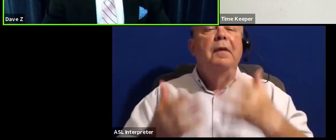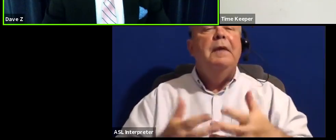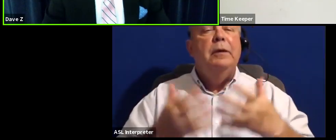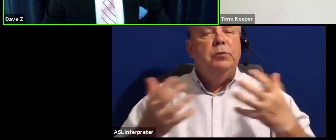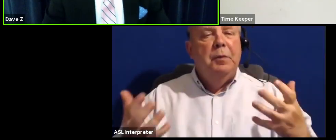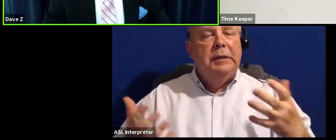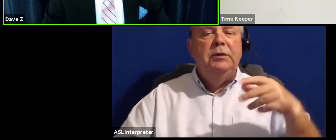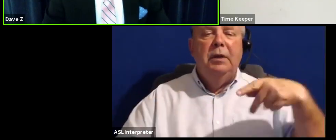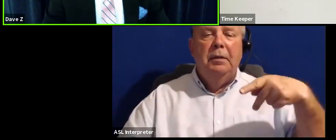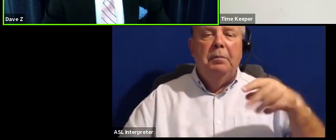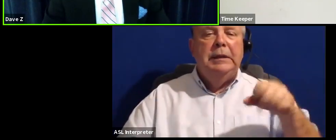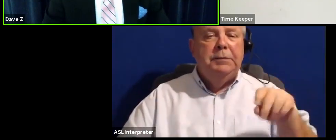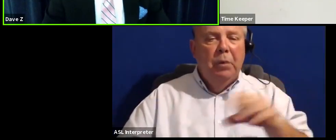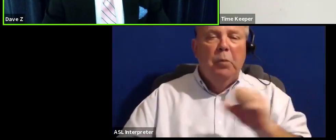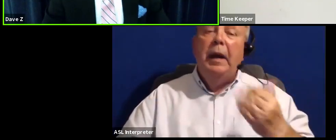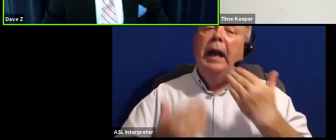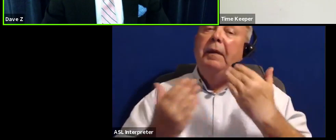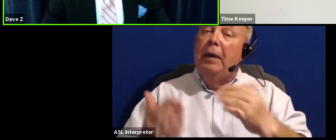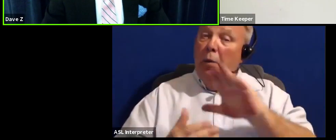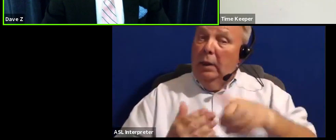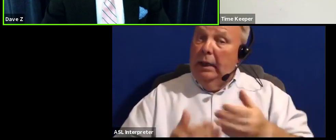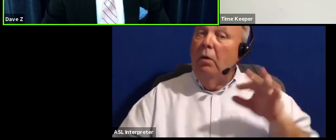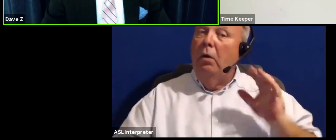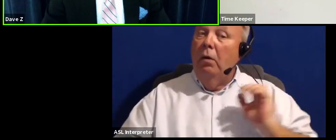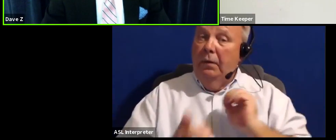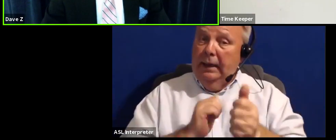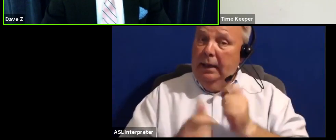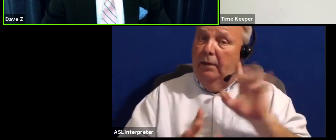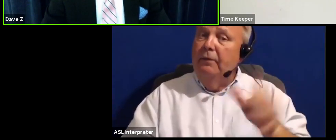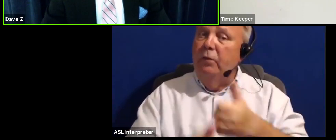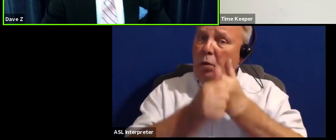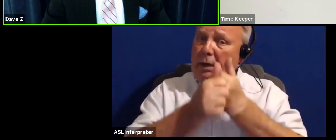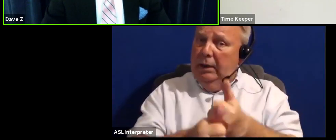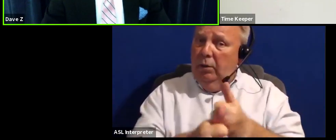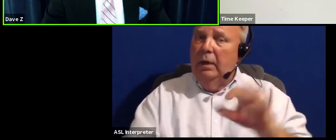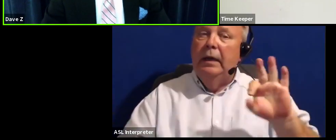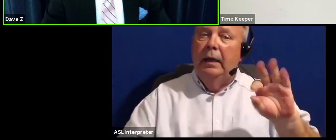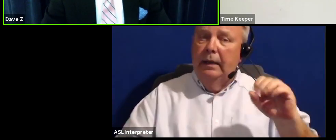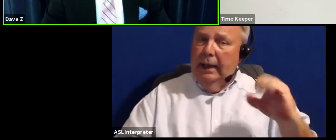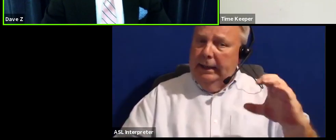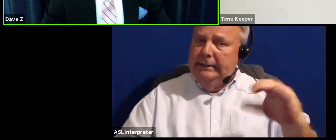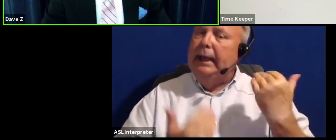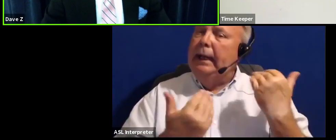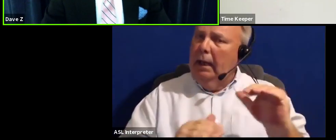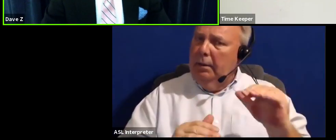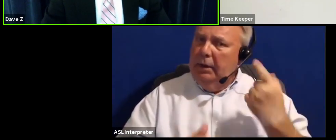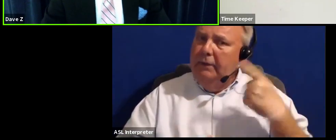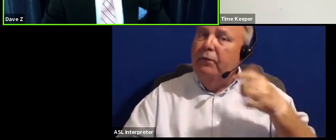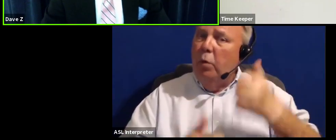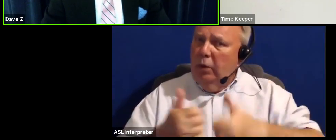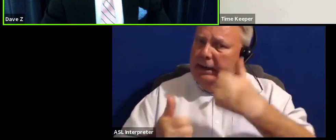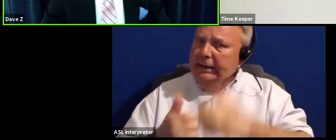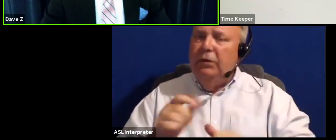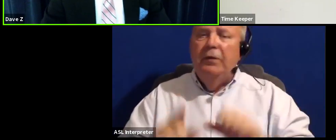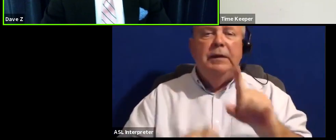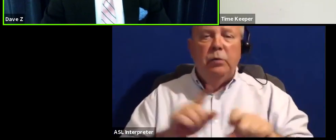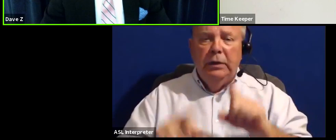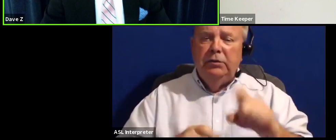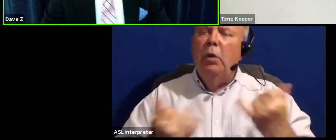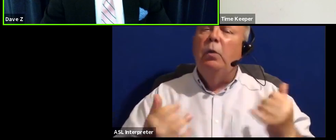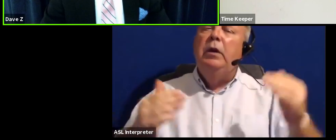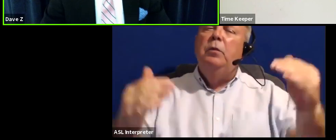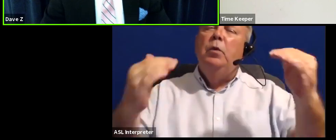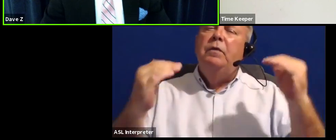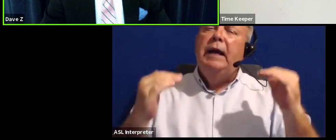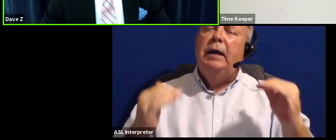Pope. And thank you and all of the candidates for adhering to the 90 second limit here for each of these questions. We move now